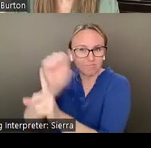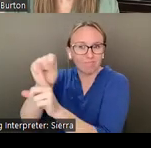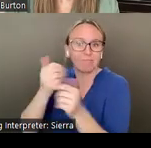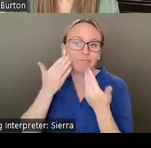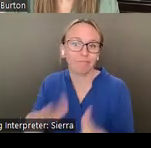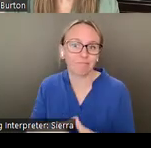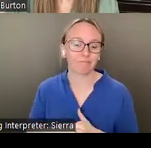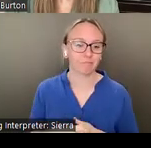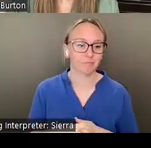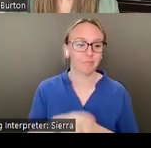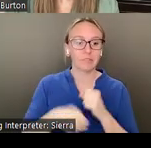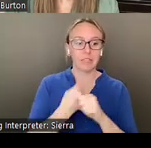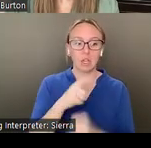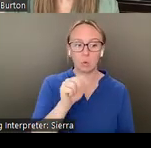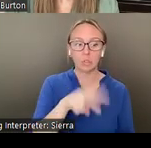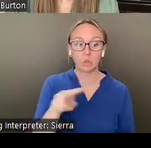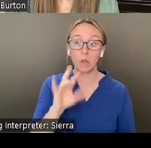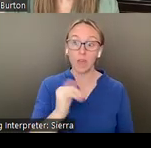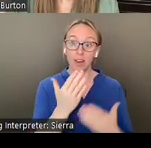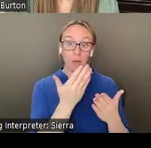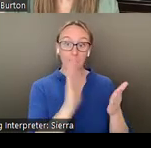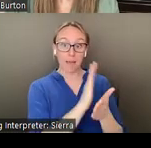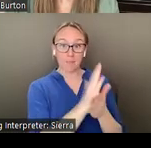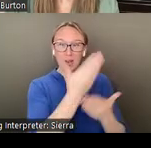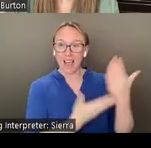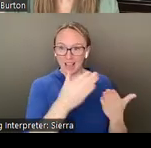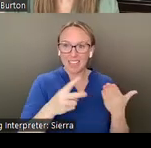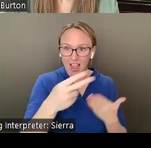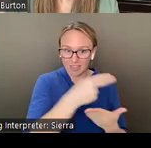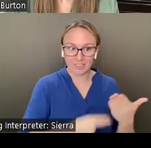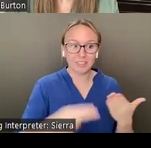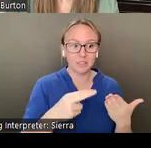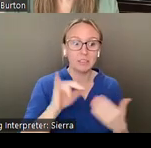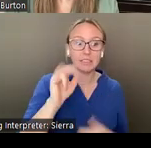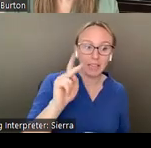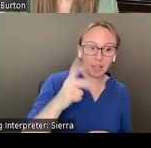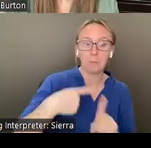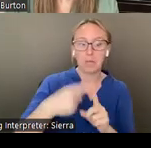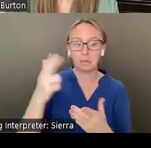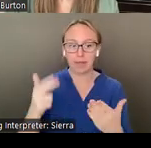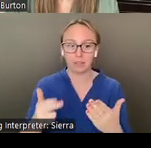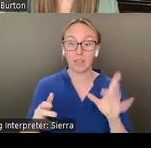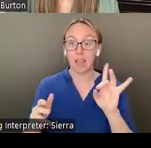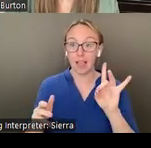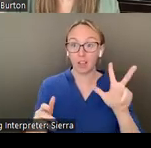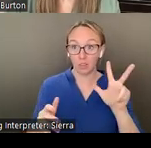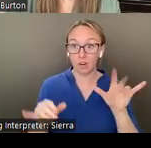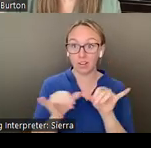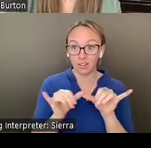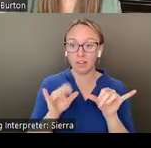2022 hand cut paper, ink and paint 83 inches by 42 inches.